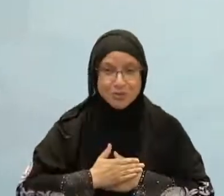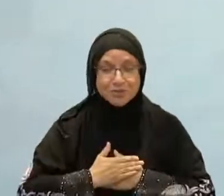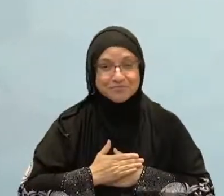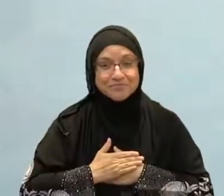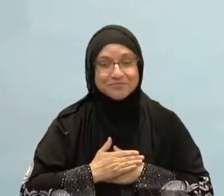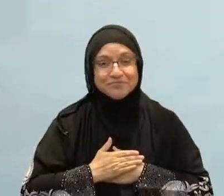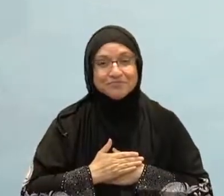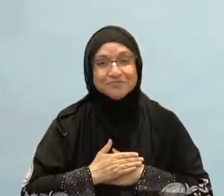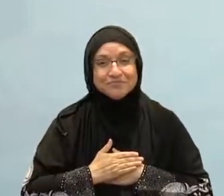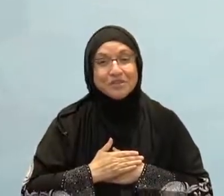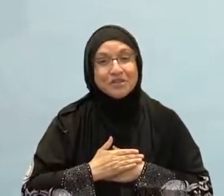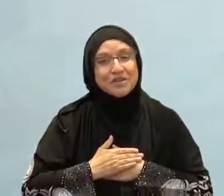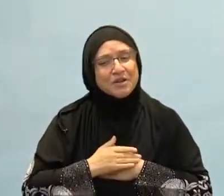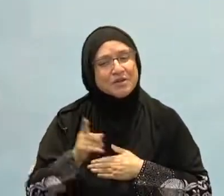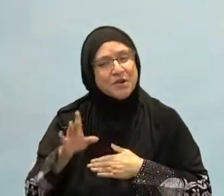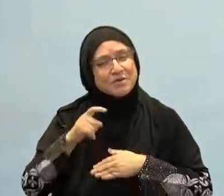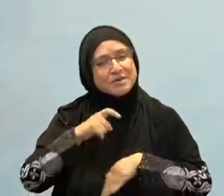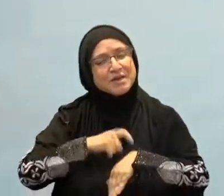your thanks